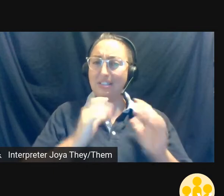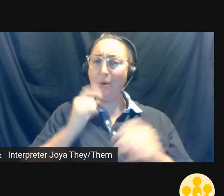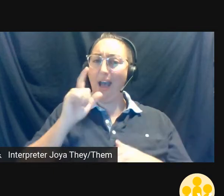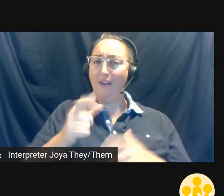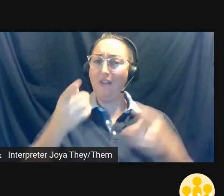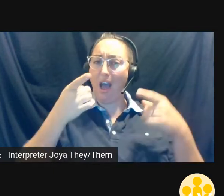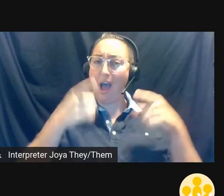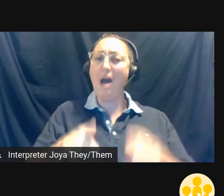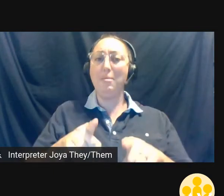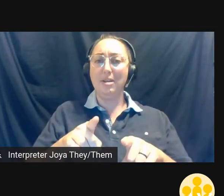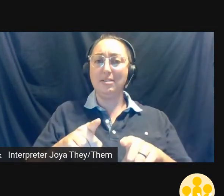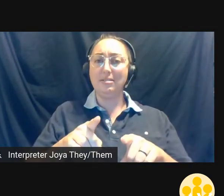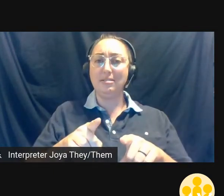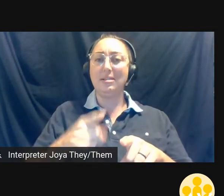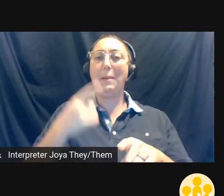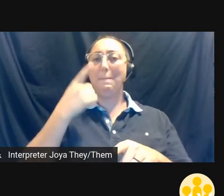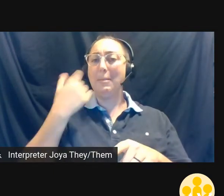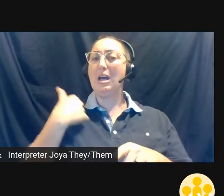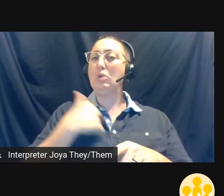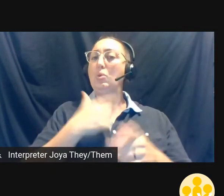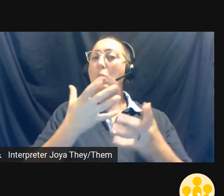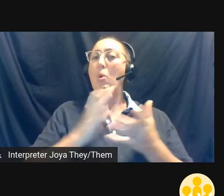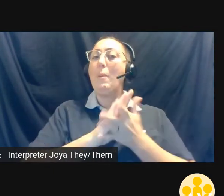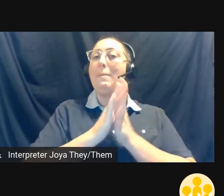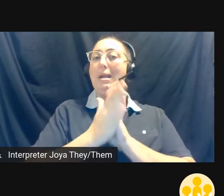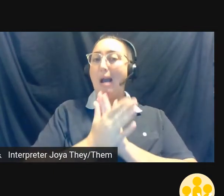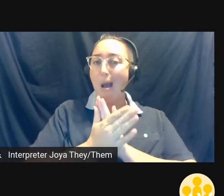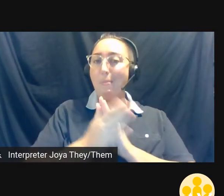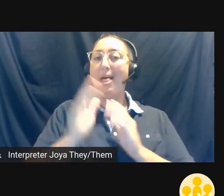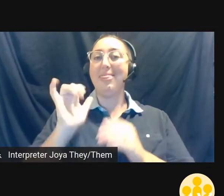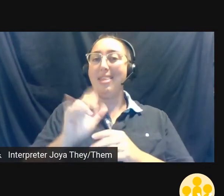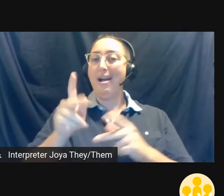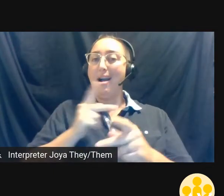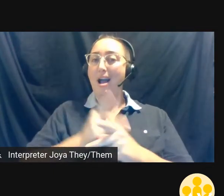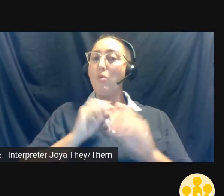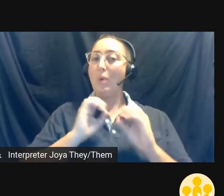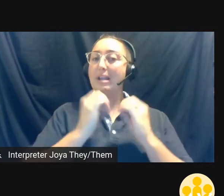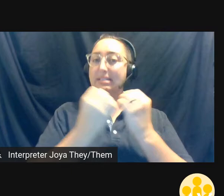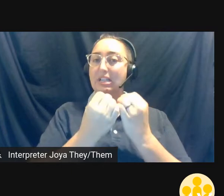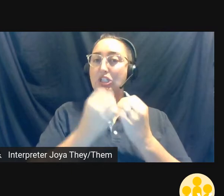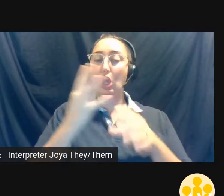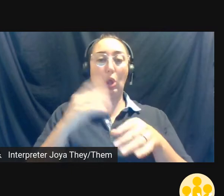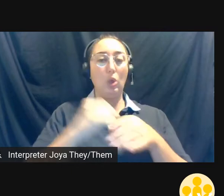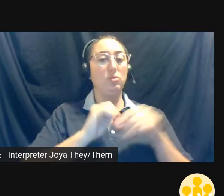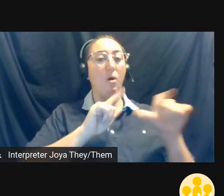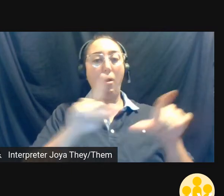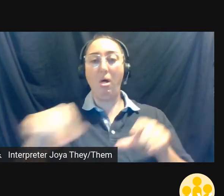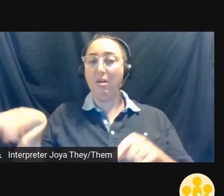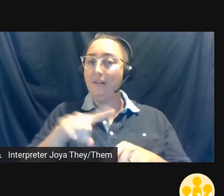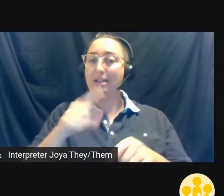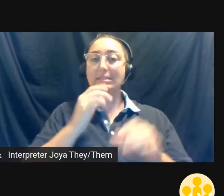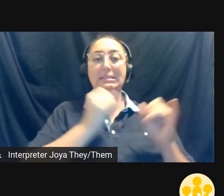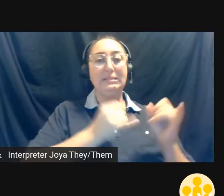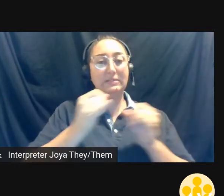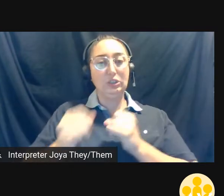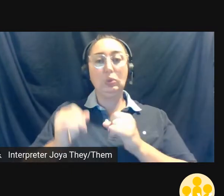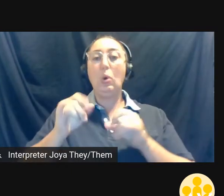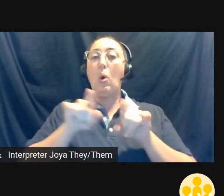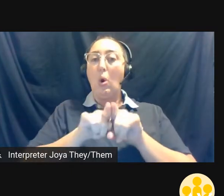to have to be the kind of organization we want to be. And that includes all of us as individuals and collectively as a group.